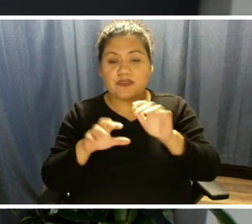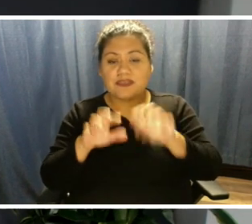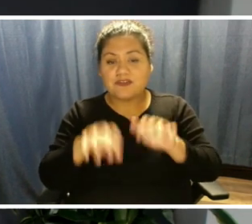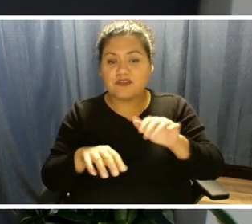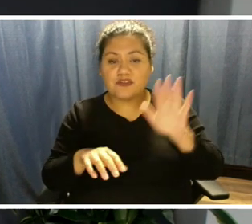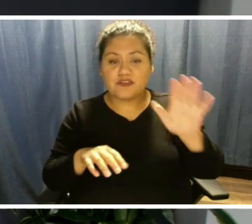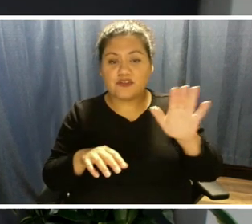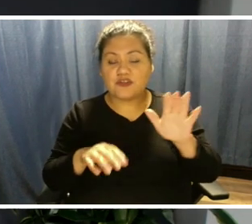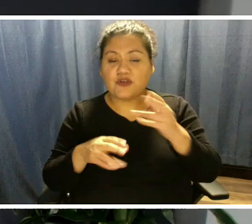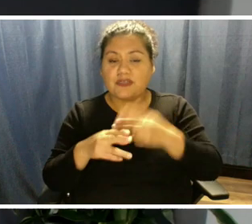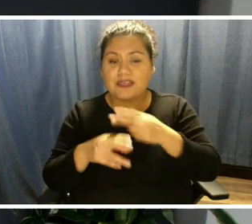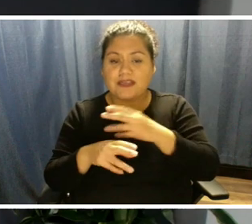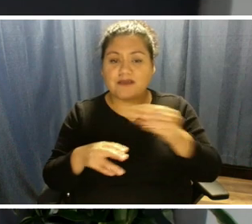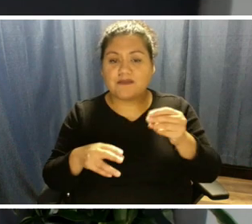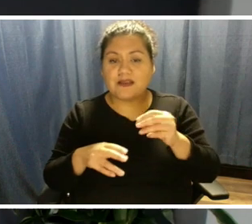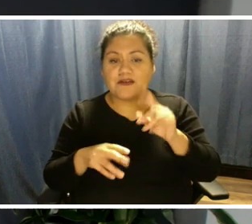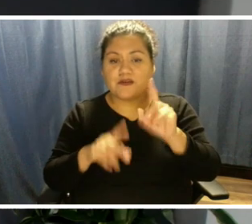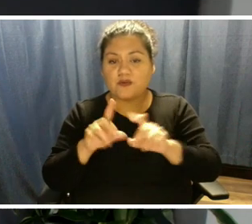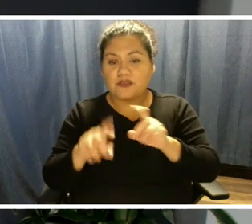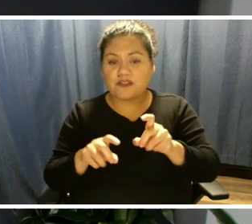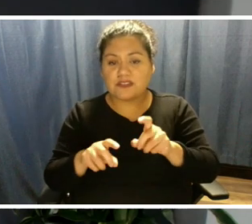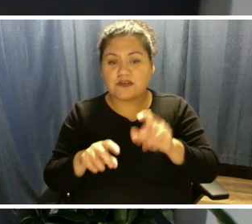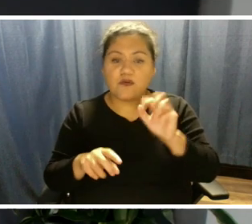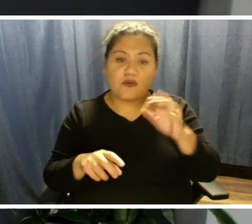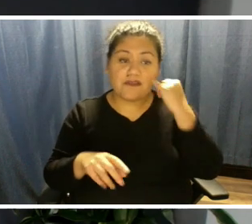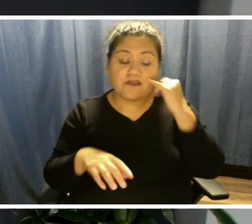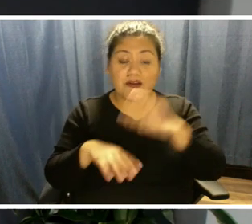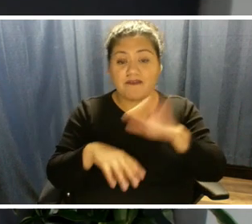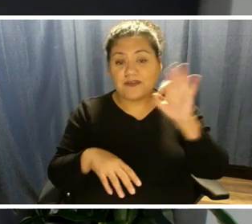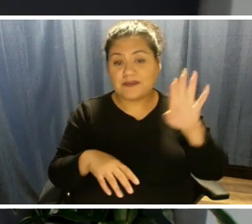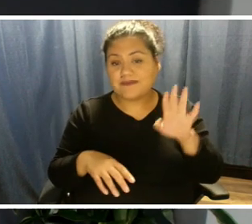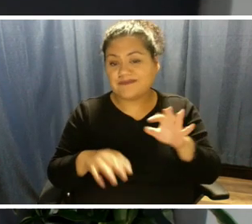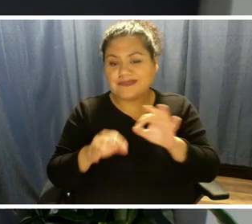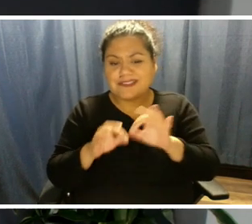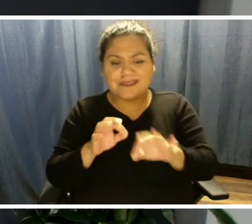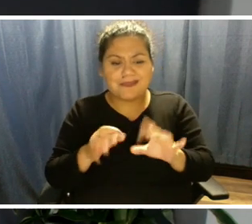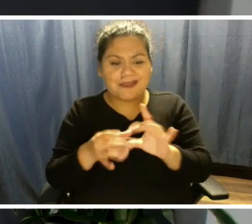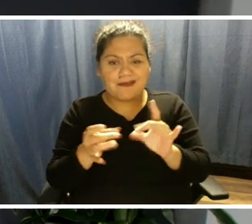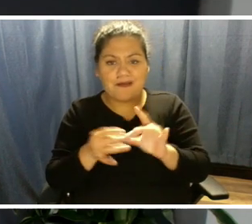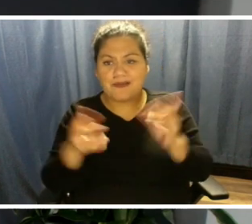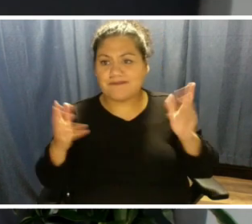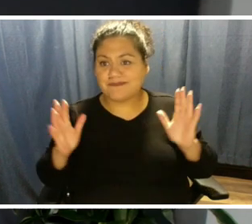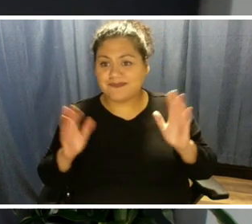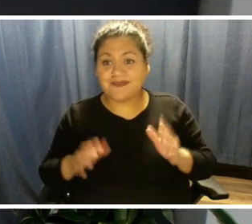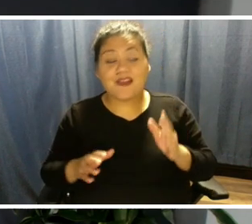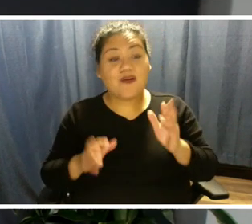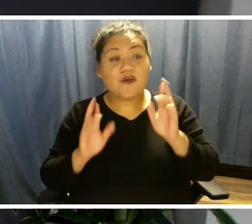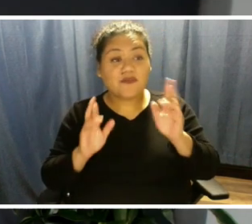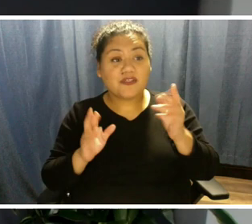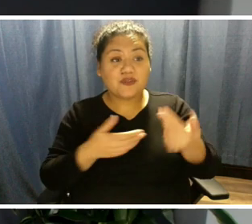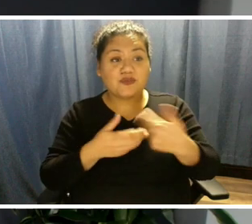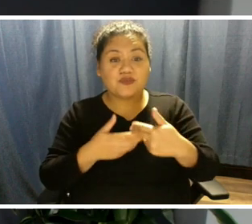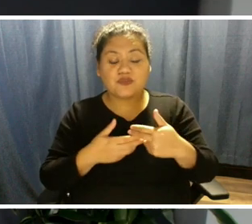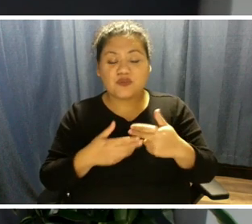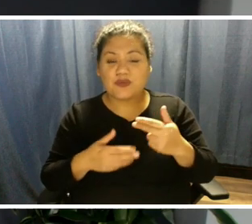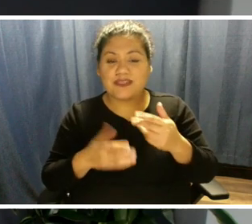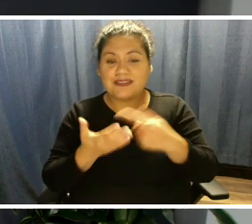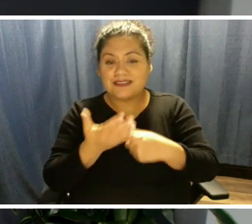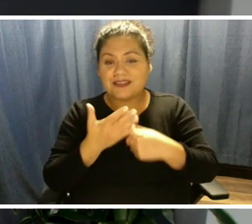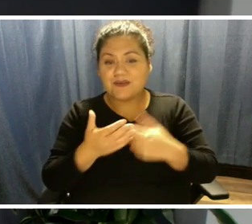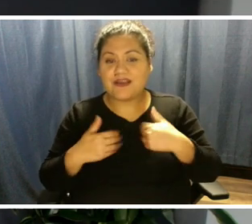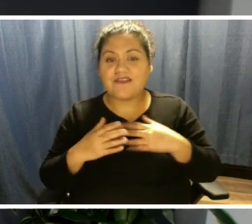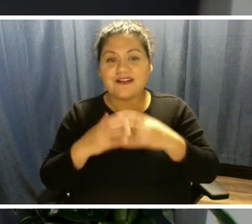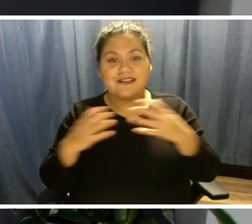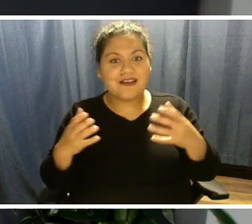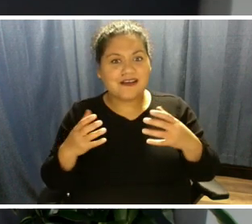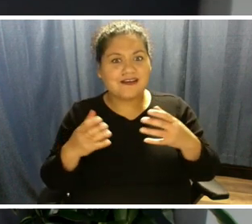below the streaming player, or if you're on Facebook, simply leave a comment. We hope you join the discussion, and we have a lot of ground to cover, so